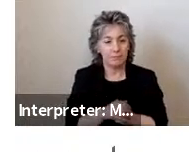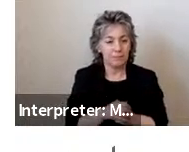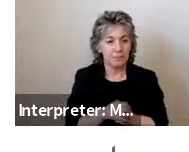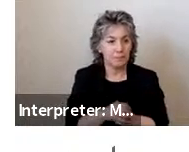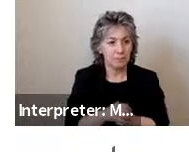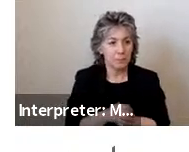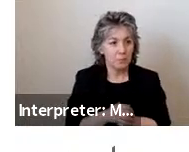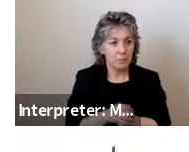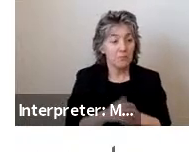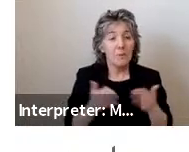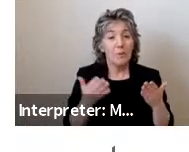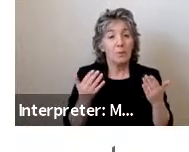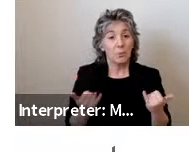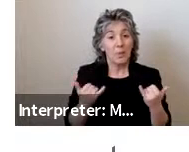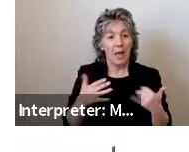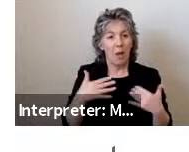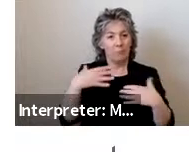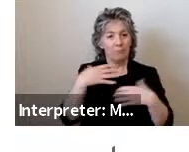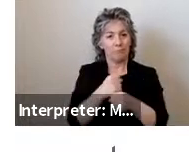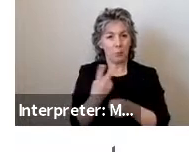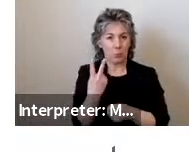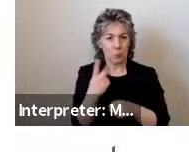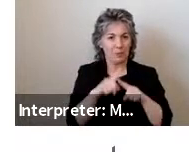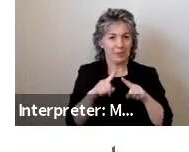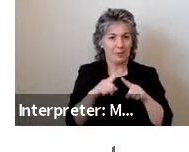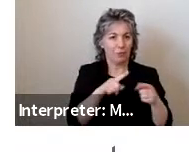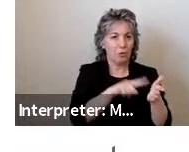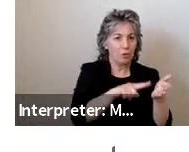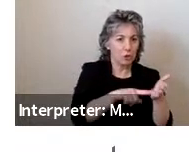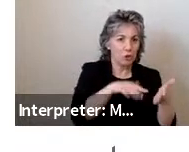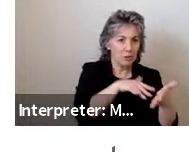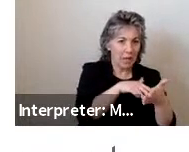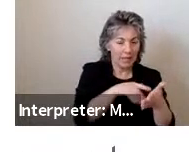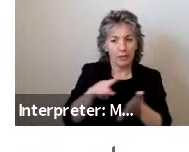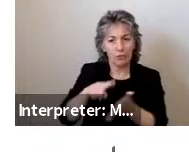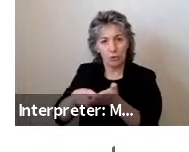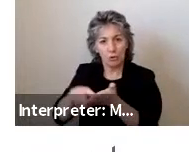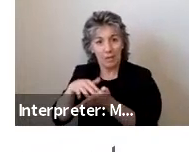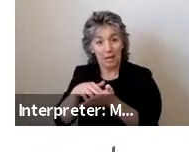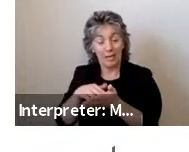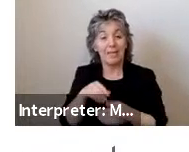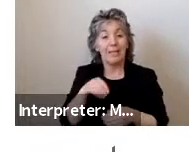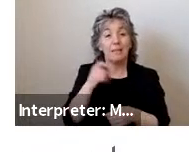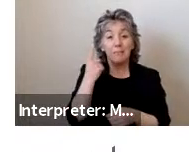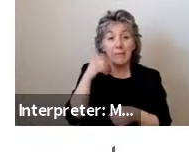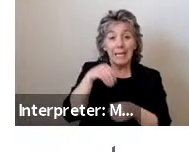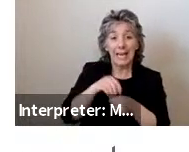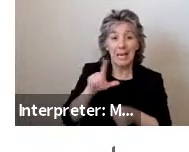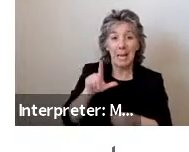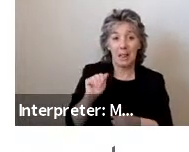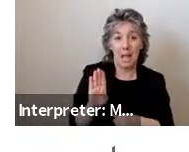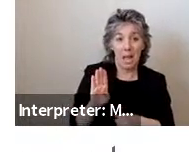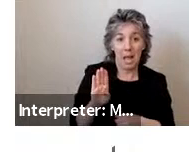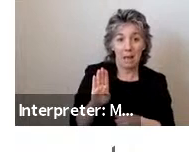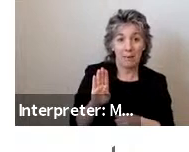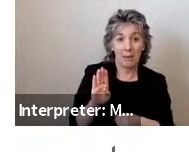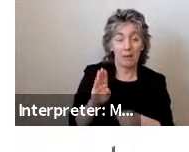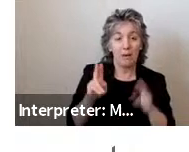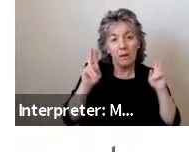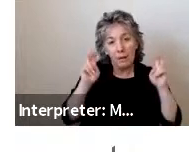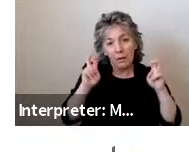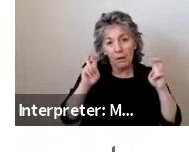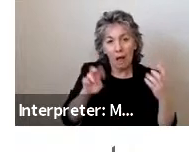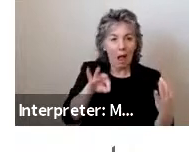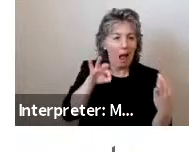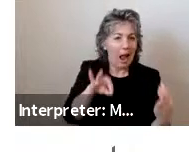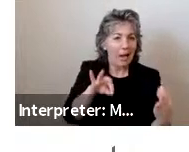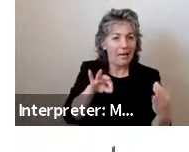Today, I will summarize the results of two of our studies. These were conducted in the laboratory in which should be considered ideal boarding